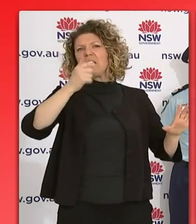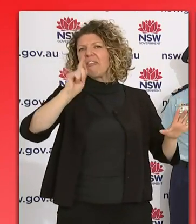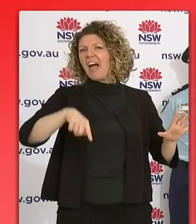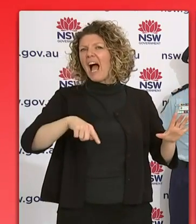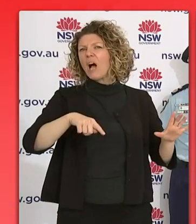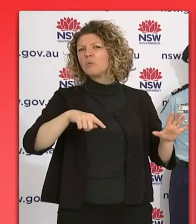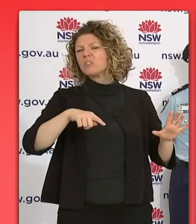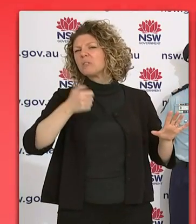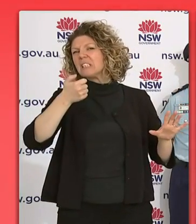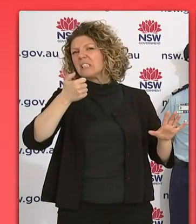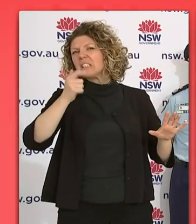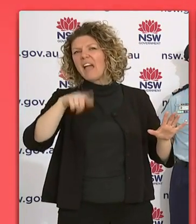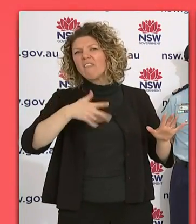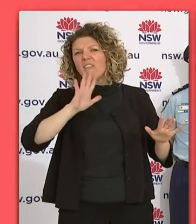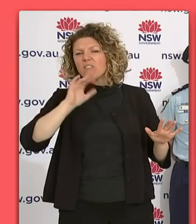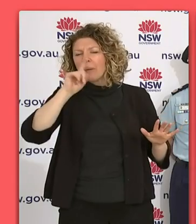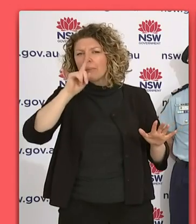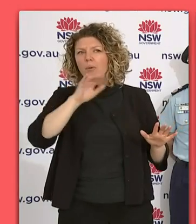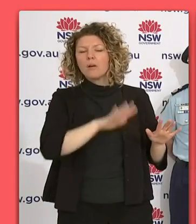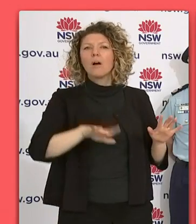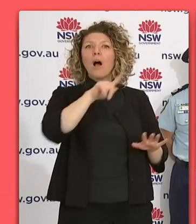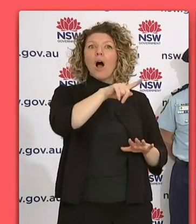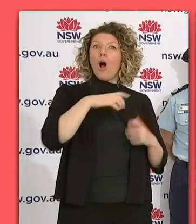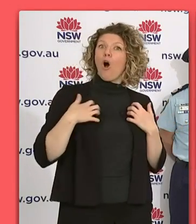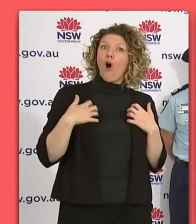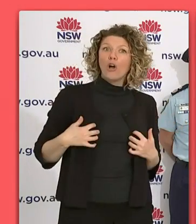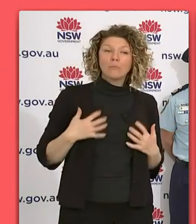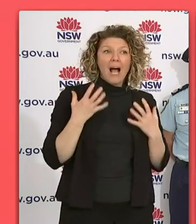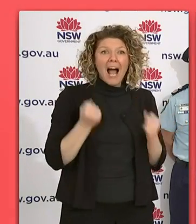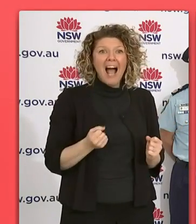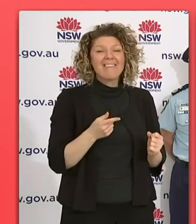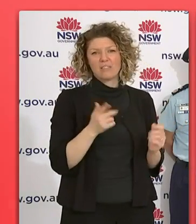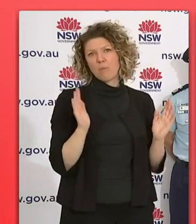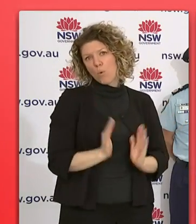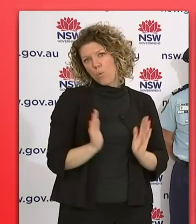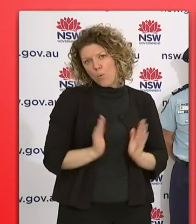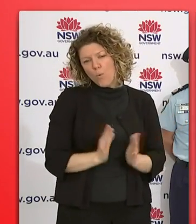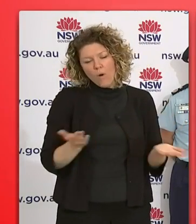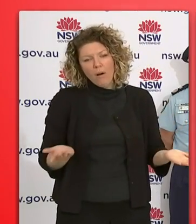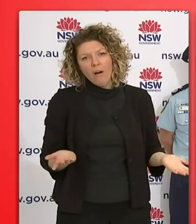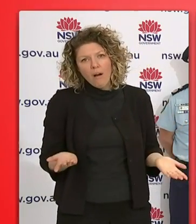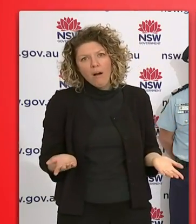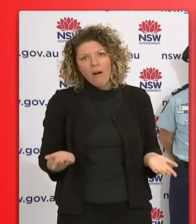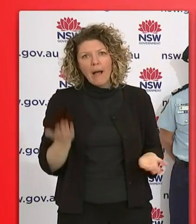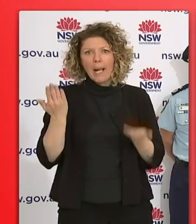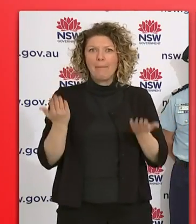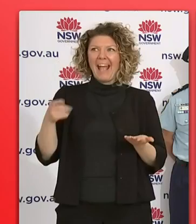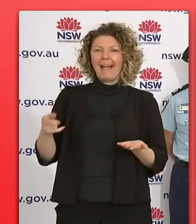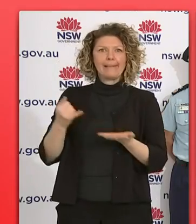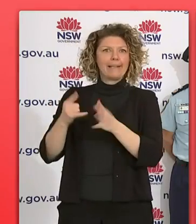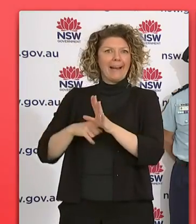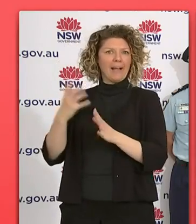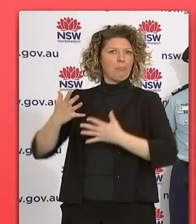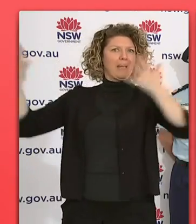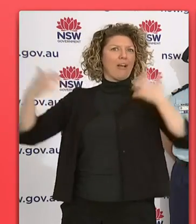And obviously the medical facilities are much smaller than you'd expect to find in a major city like Sydney.